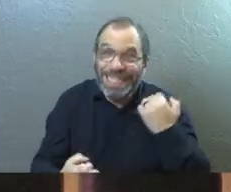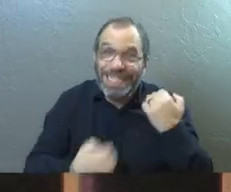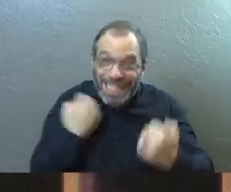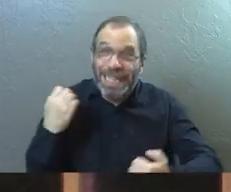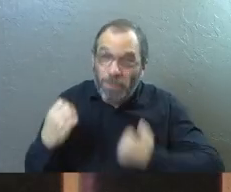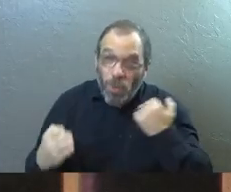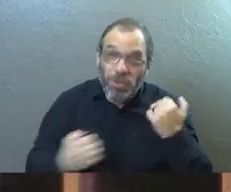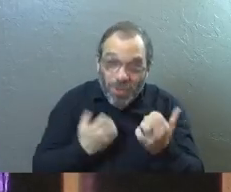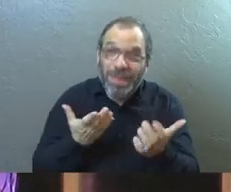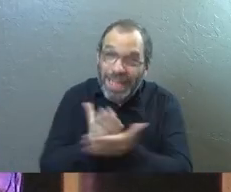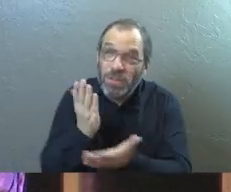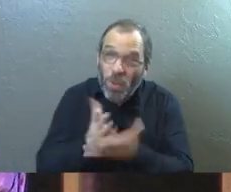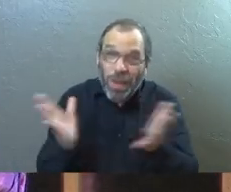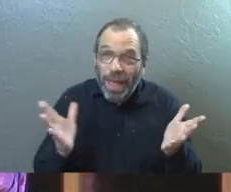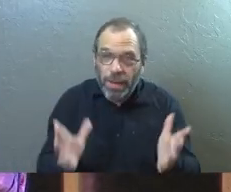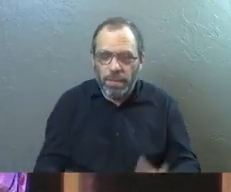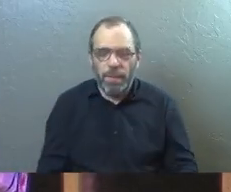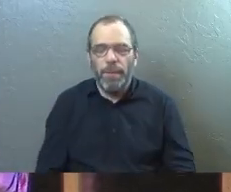It's okay.